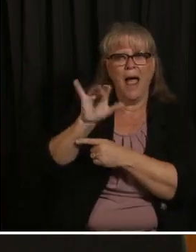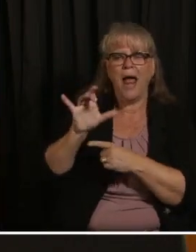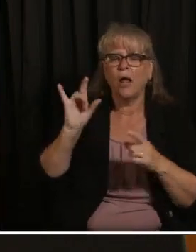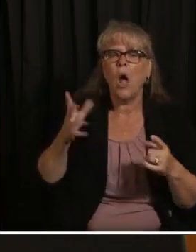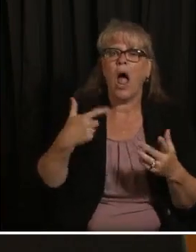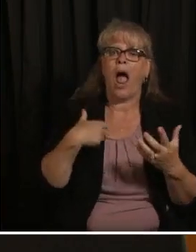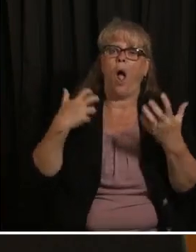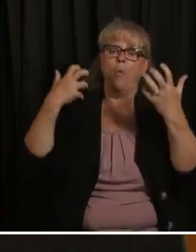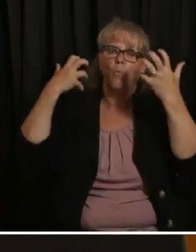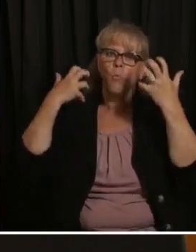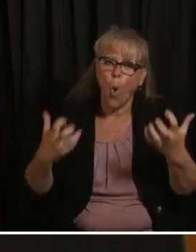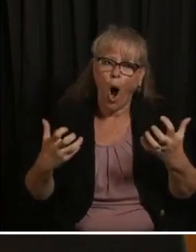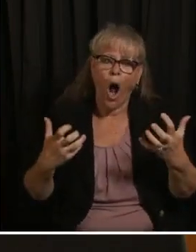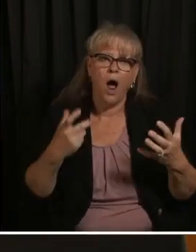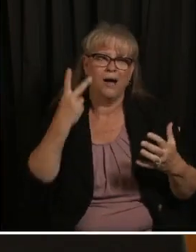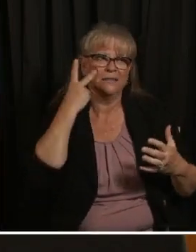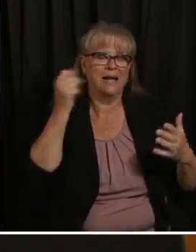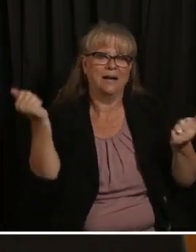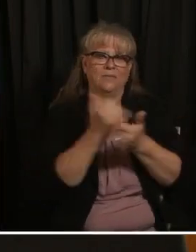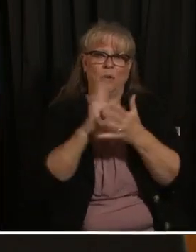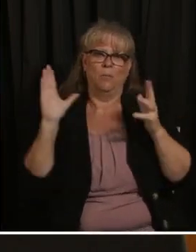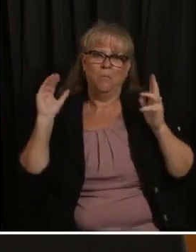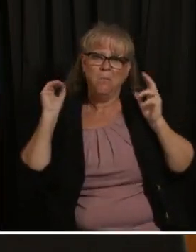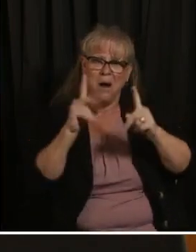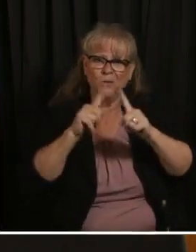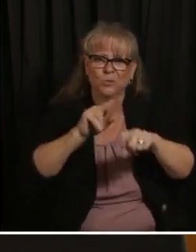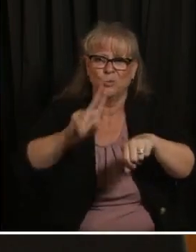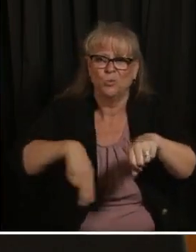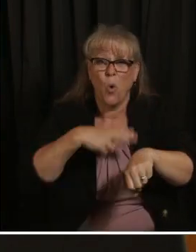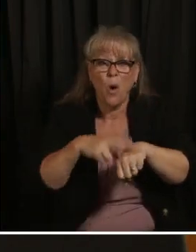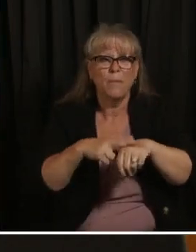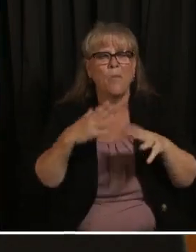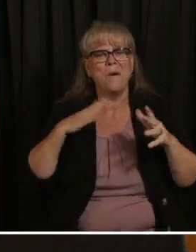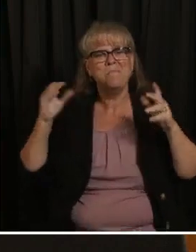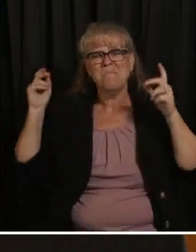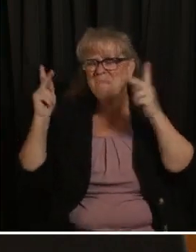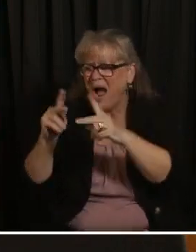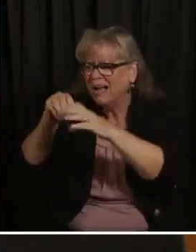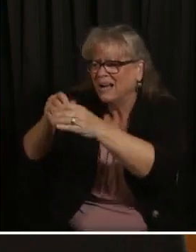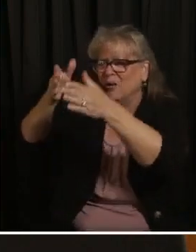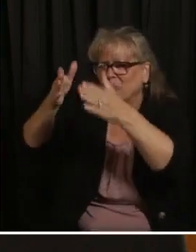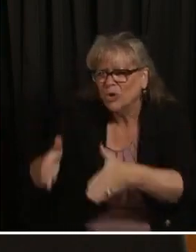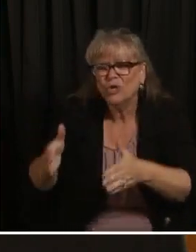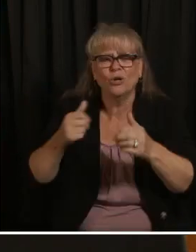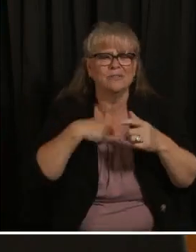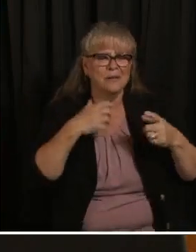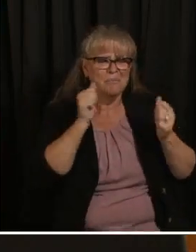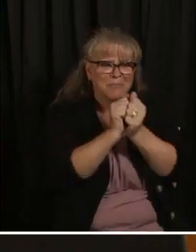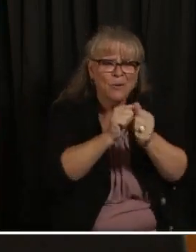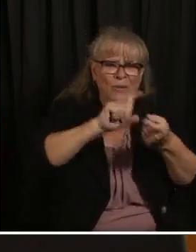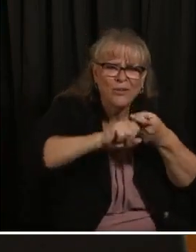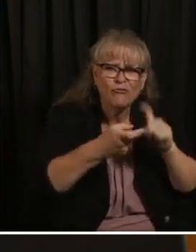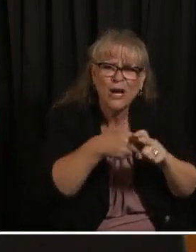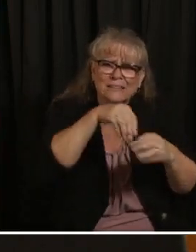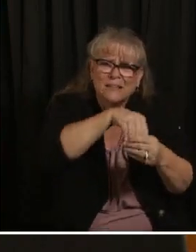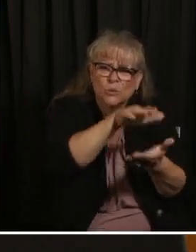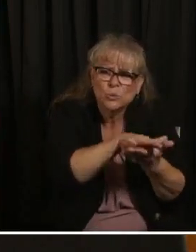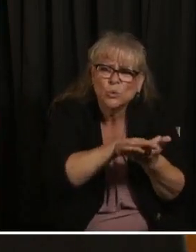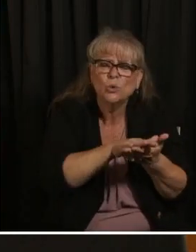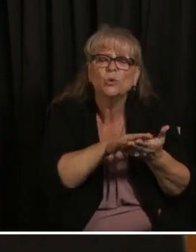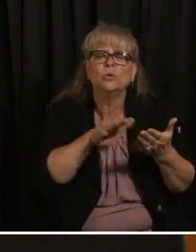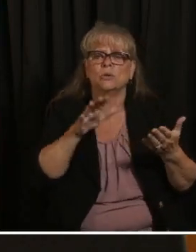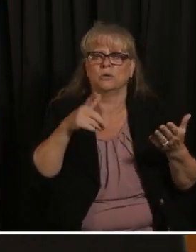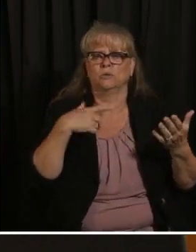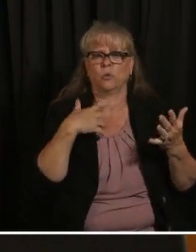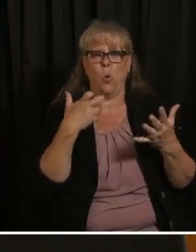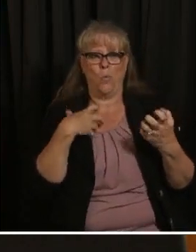to in-person school being in being indoor with a bunch of friends and finally planning trips to see the grandparents and when I first heard that I won this